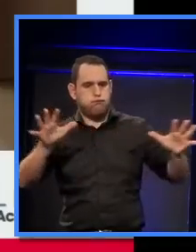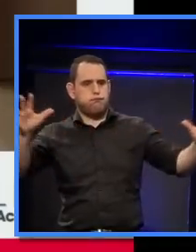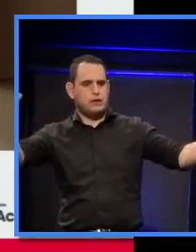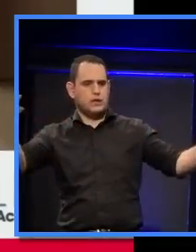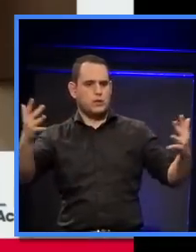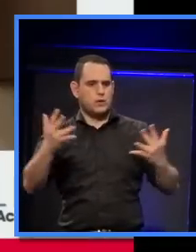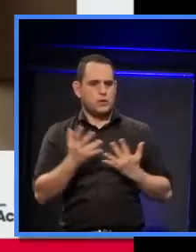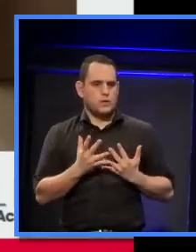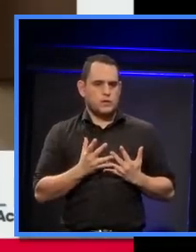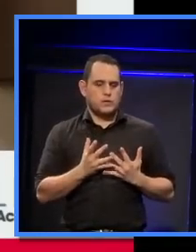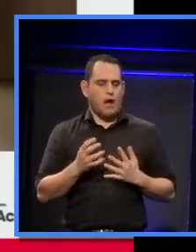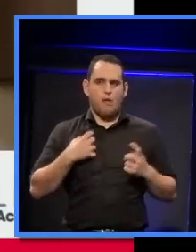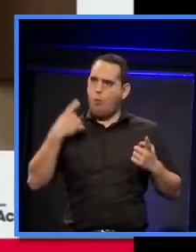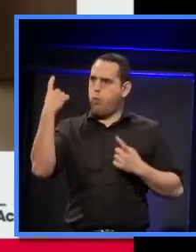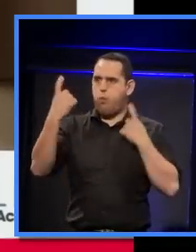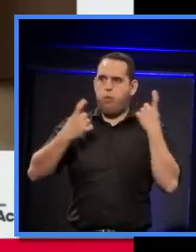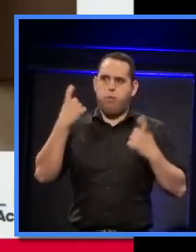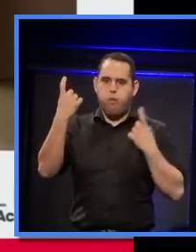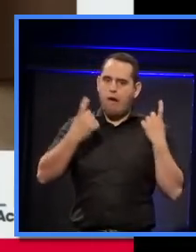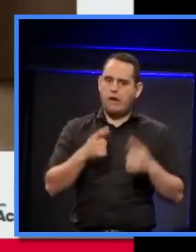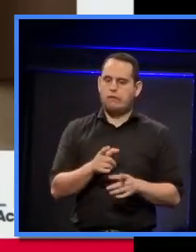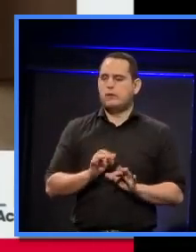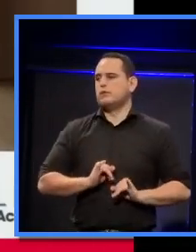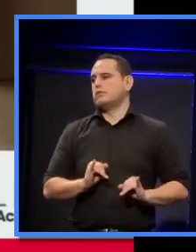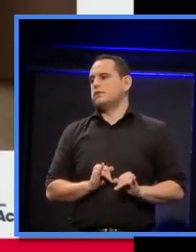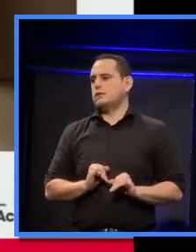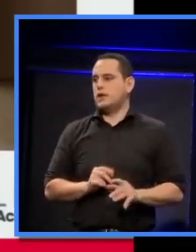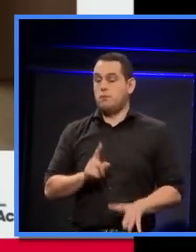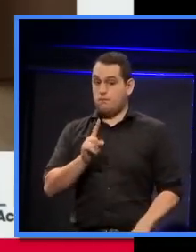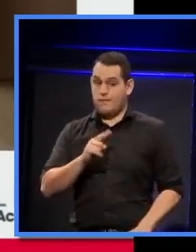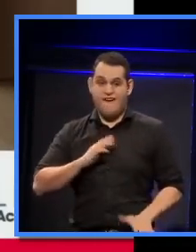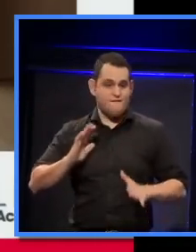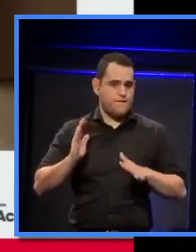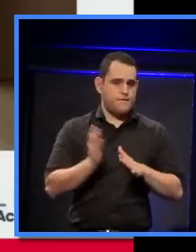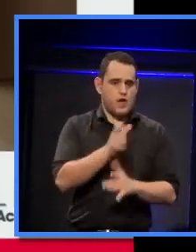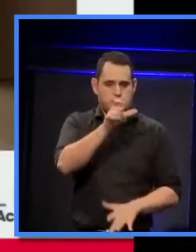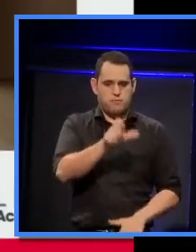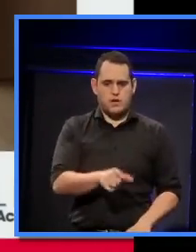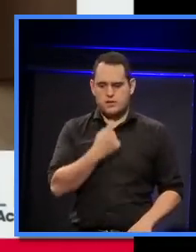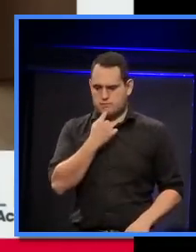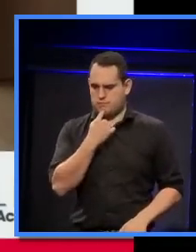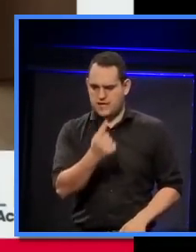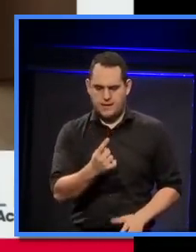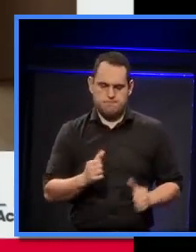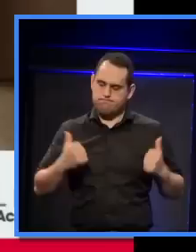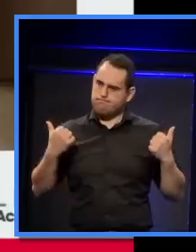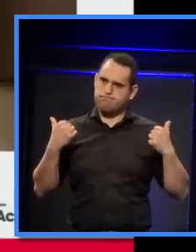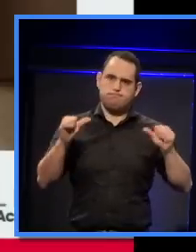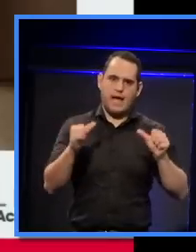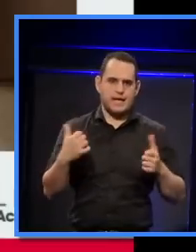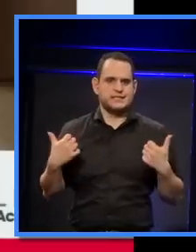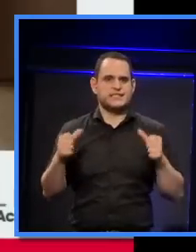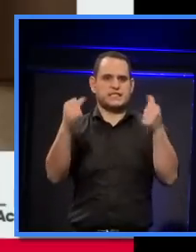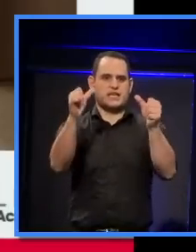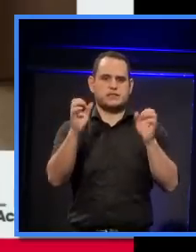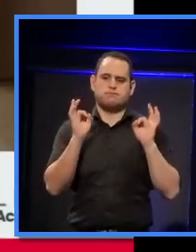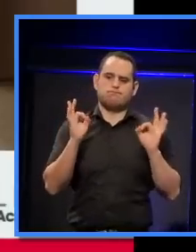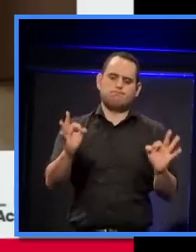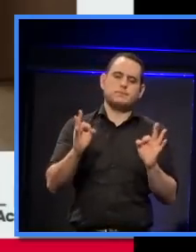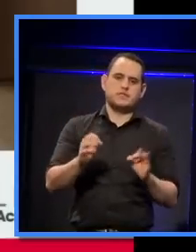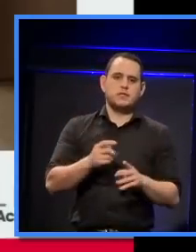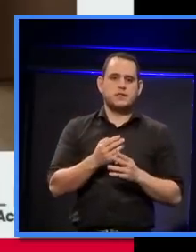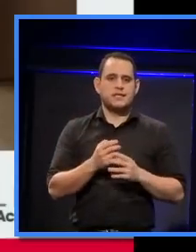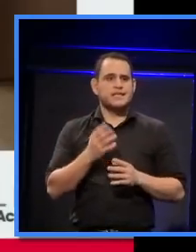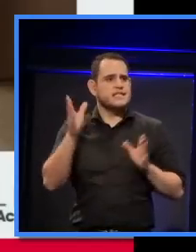I can tell you, I'll the first one to report to you, that it is a huge success. The sound